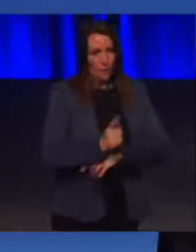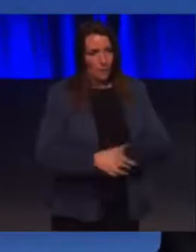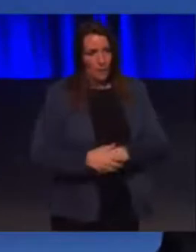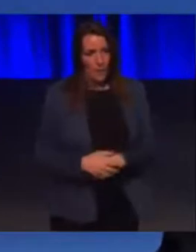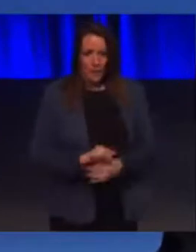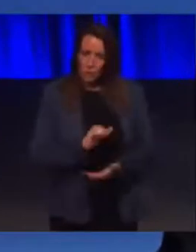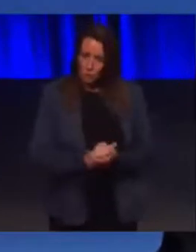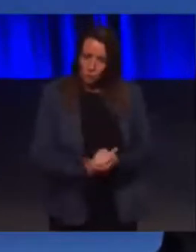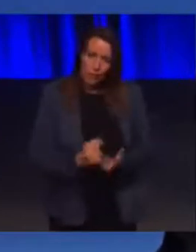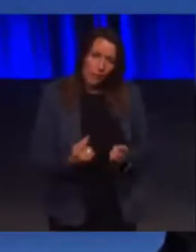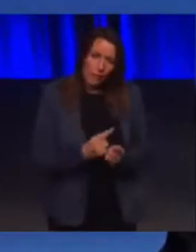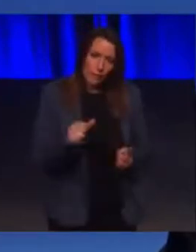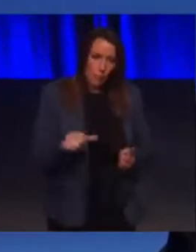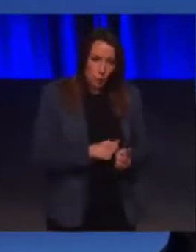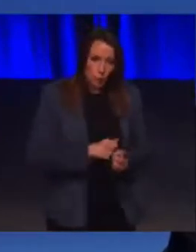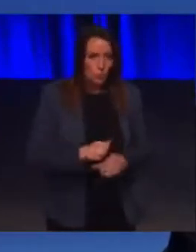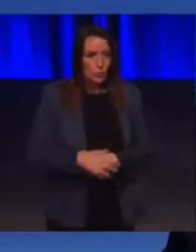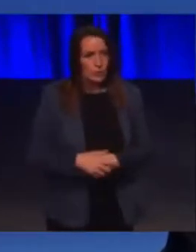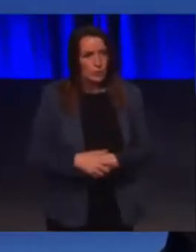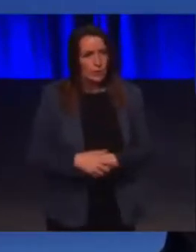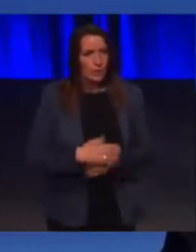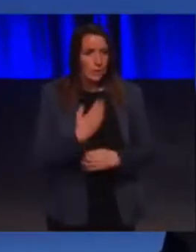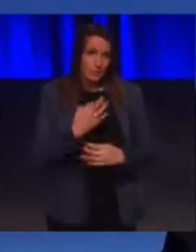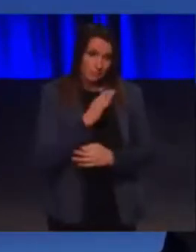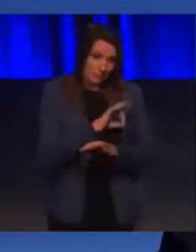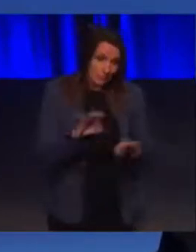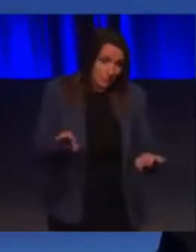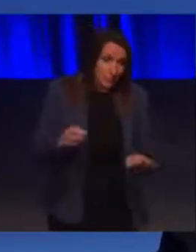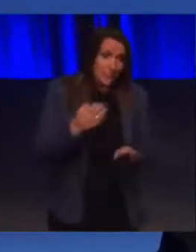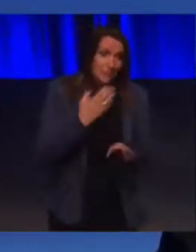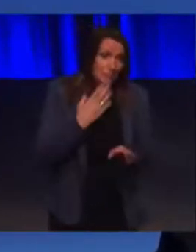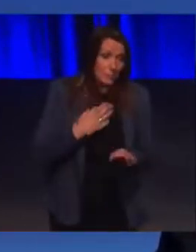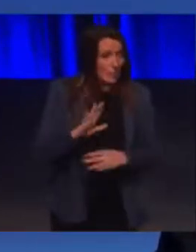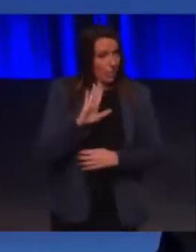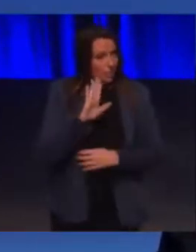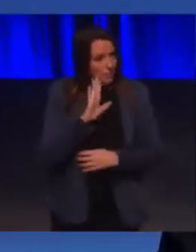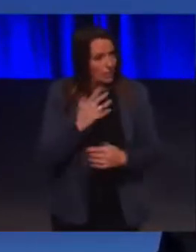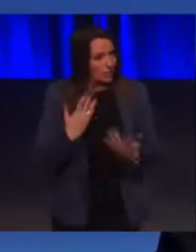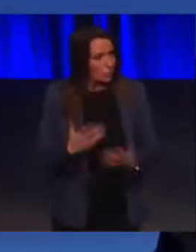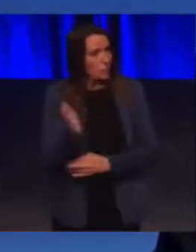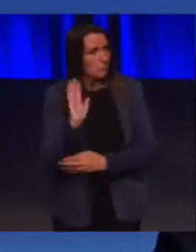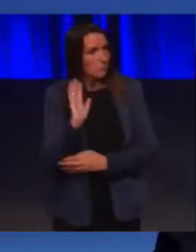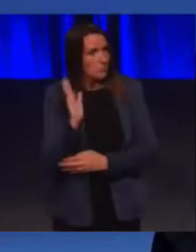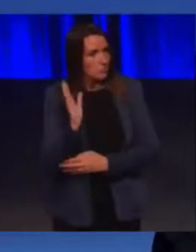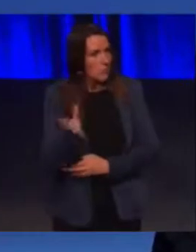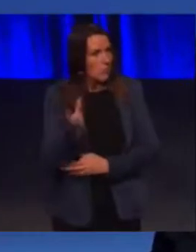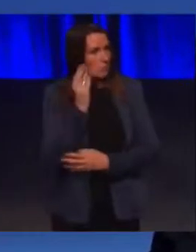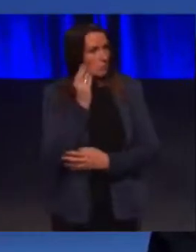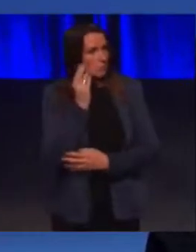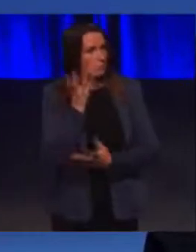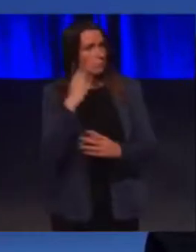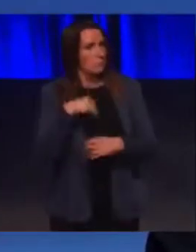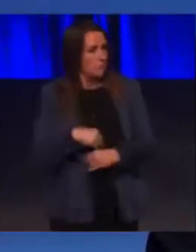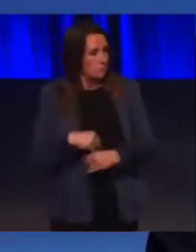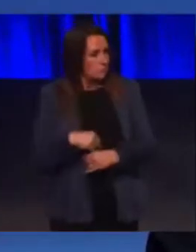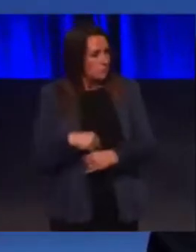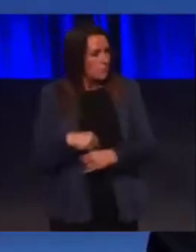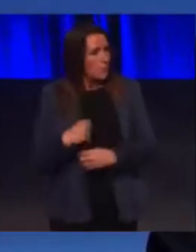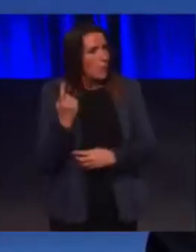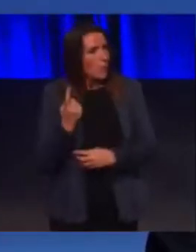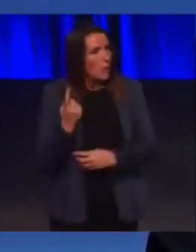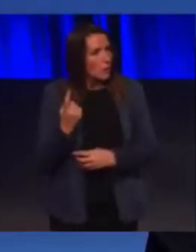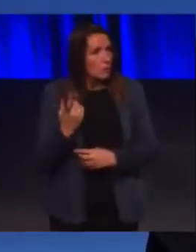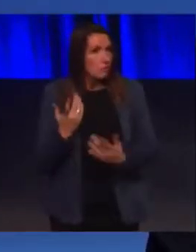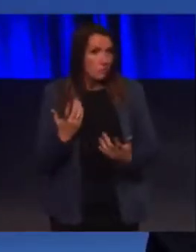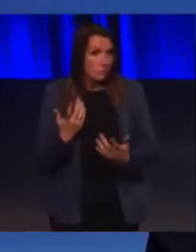right thing to do. And my plea to you is to listen to what has been said today and see if you can fit a